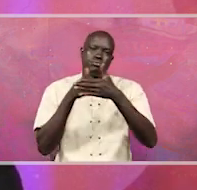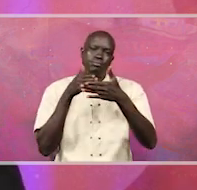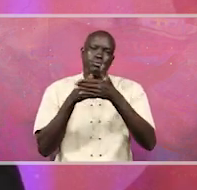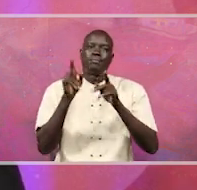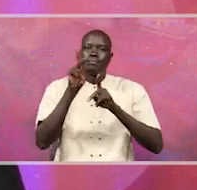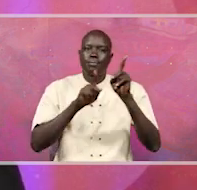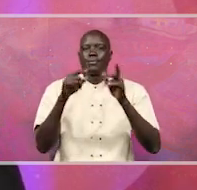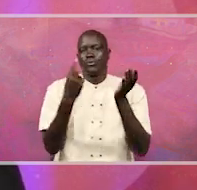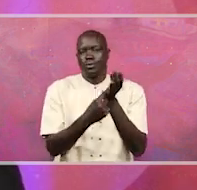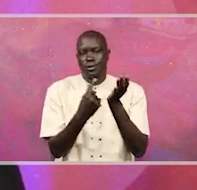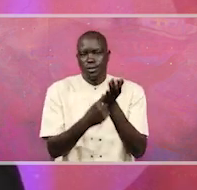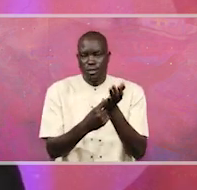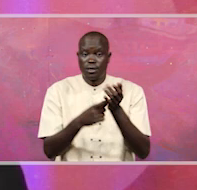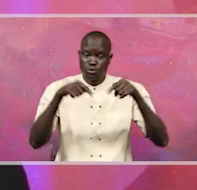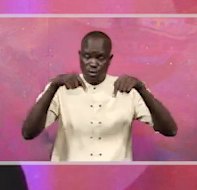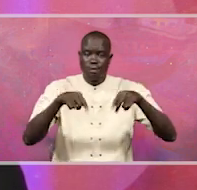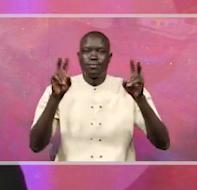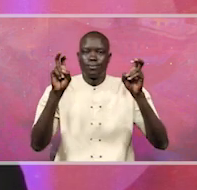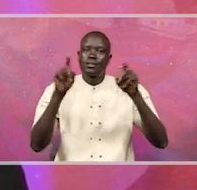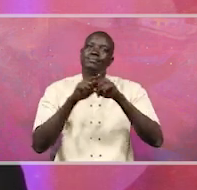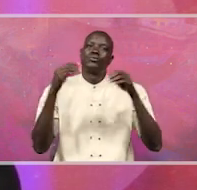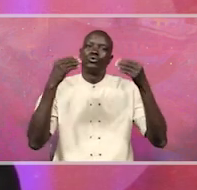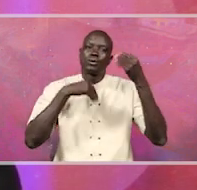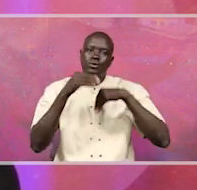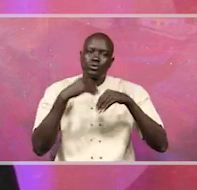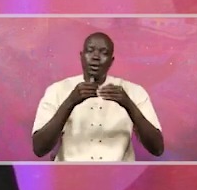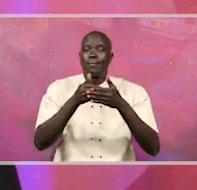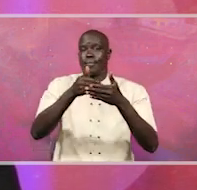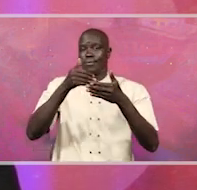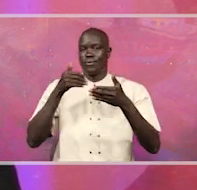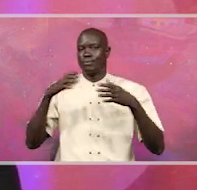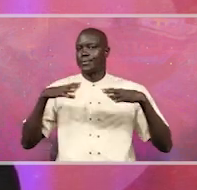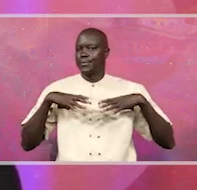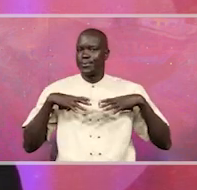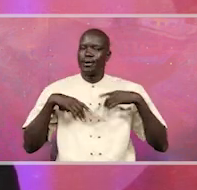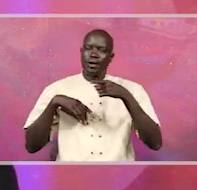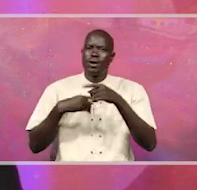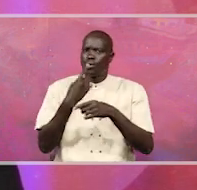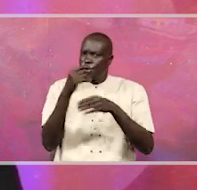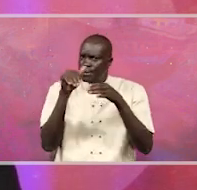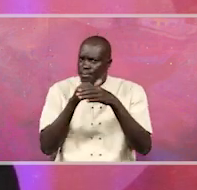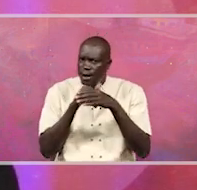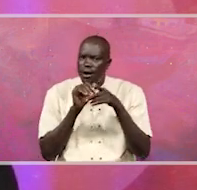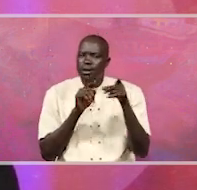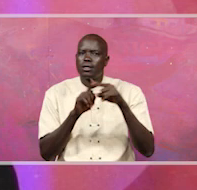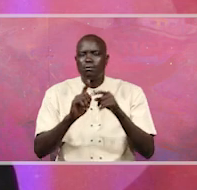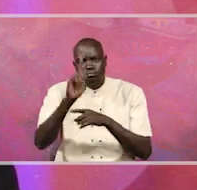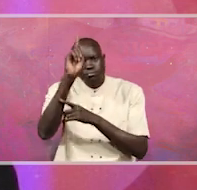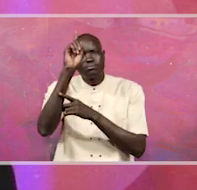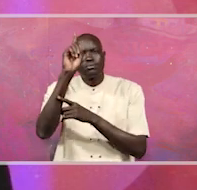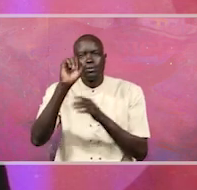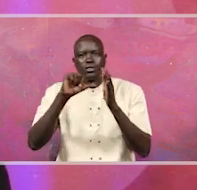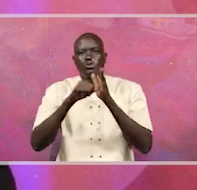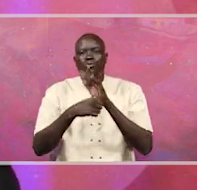of Uganda. Today we are talking about corruption. And before we went for the break, one member in the audience brought an issue